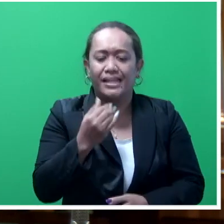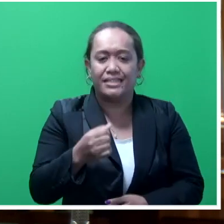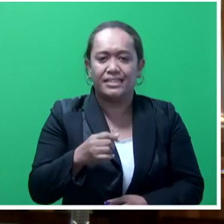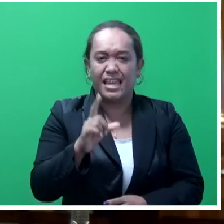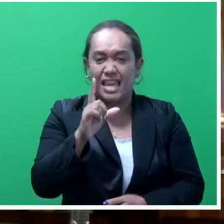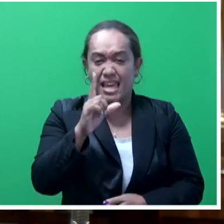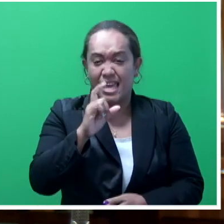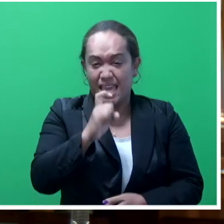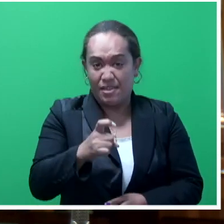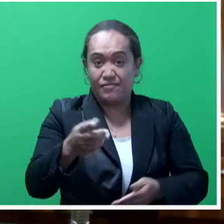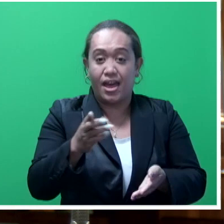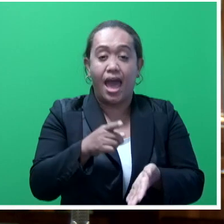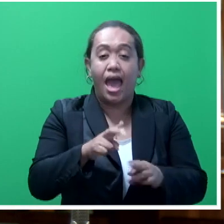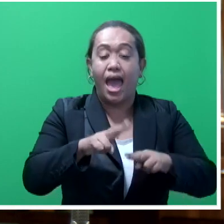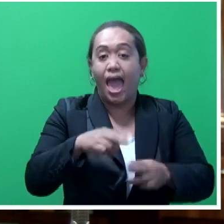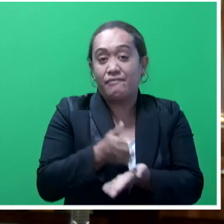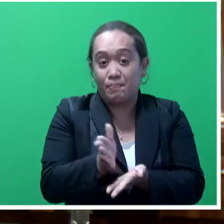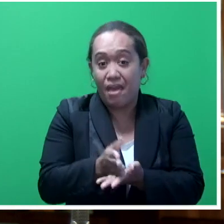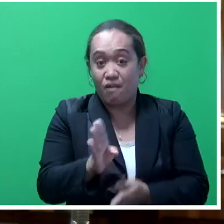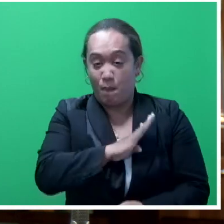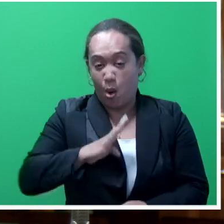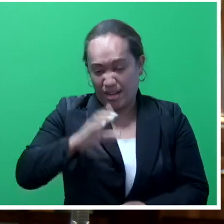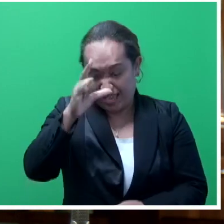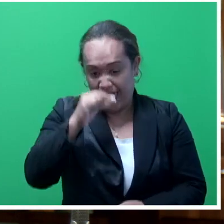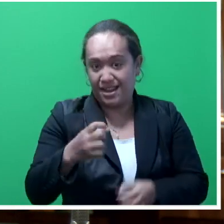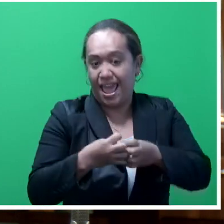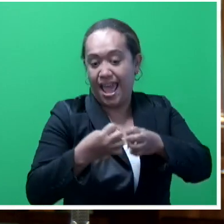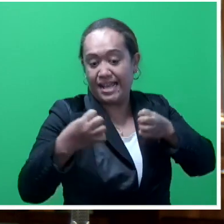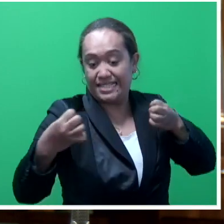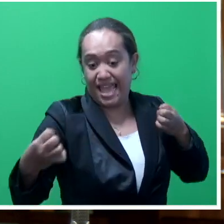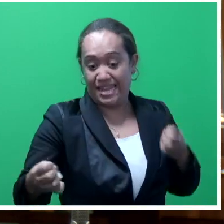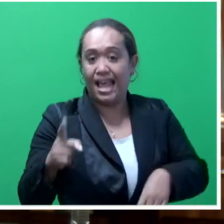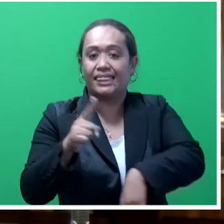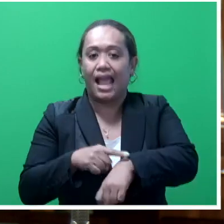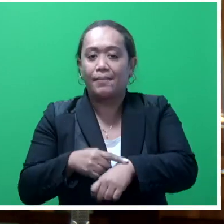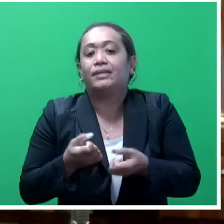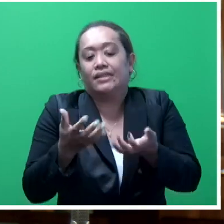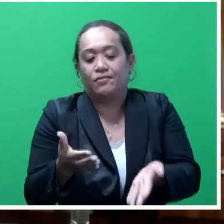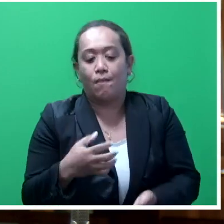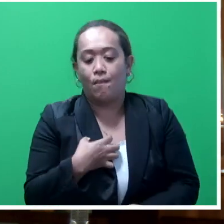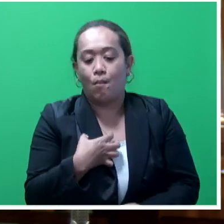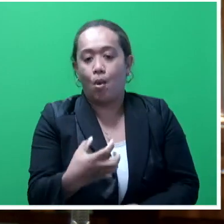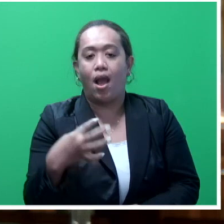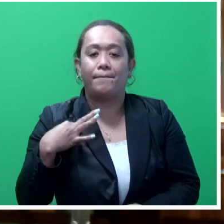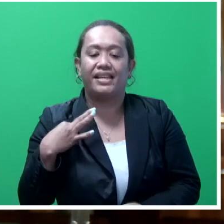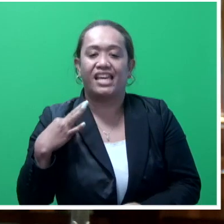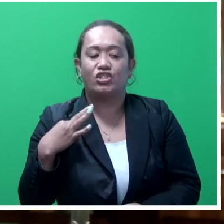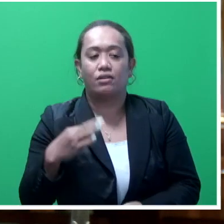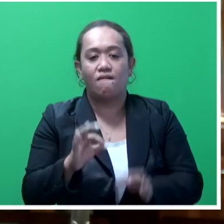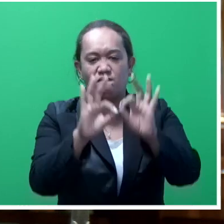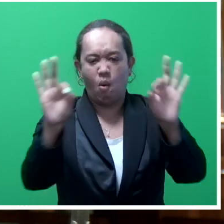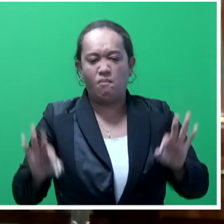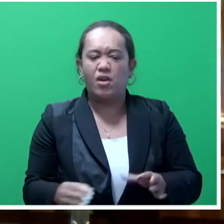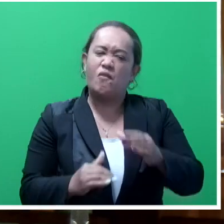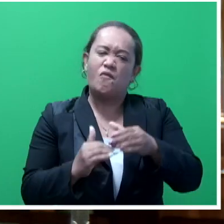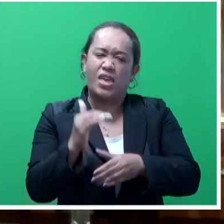to close at the end of this month. So we hope to extend it to more people, because some people have not been, obviously, for example, Landi, Lotoka, even if you're living on